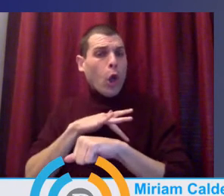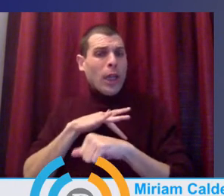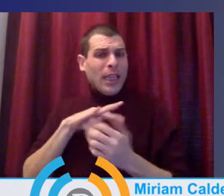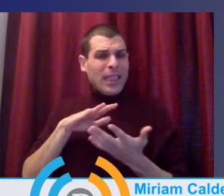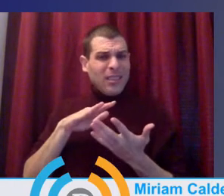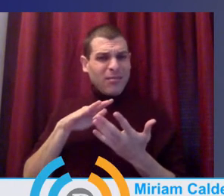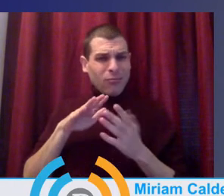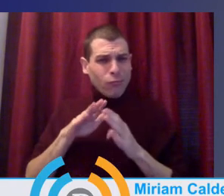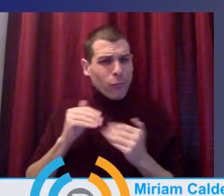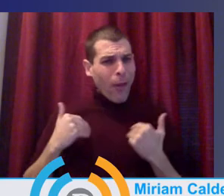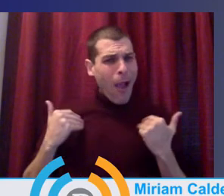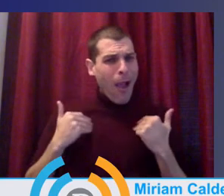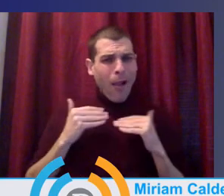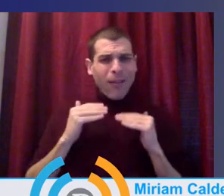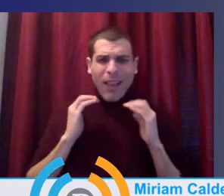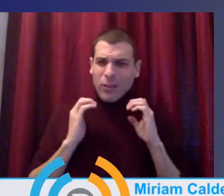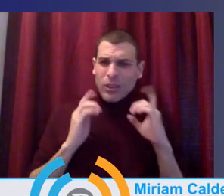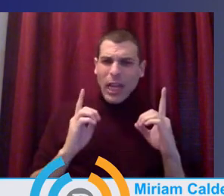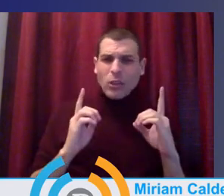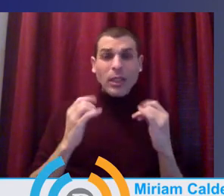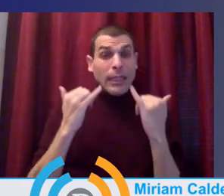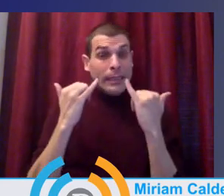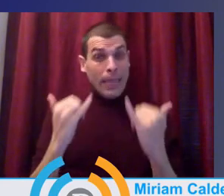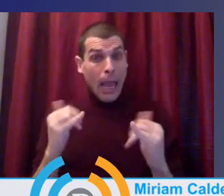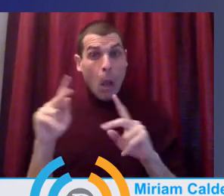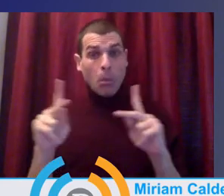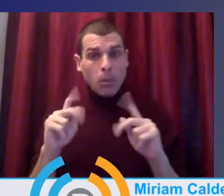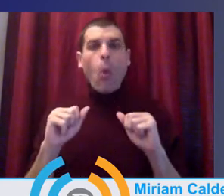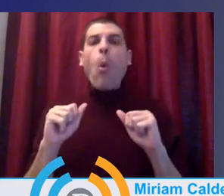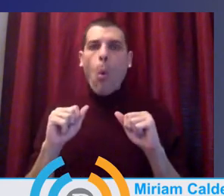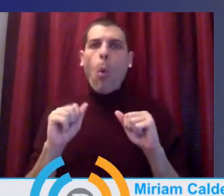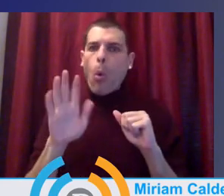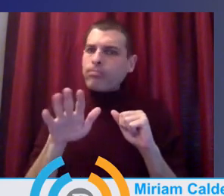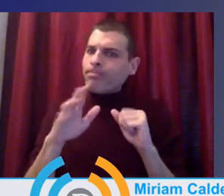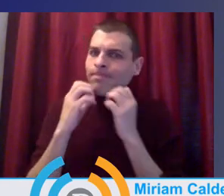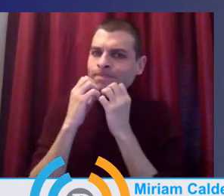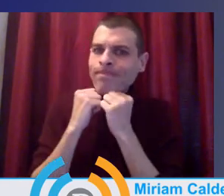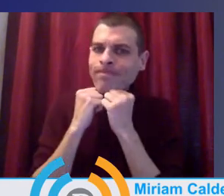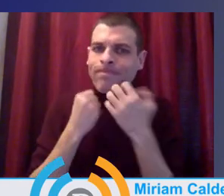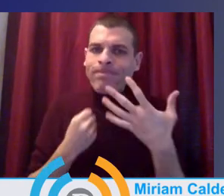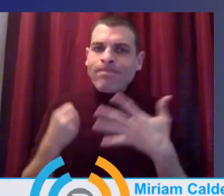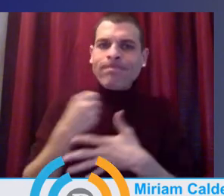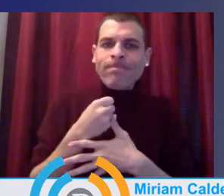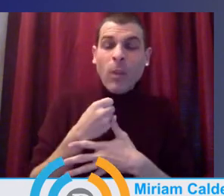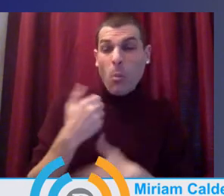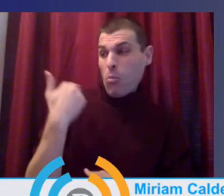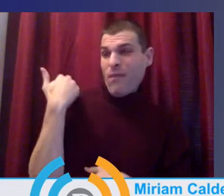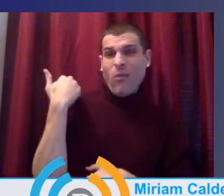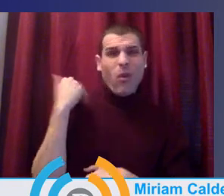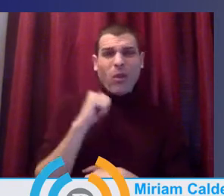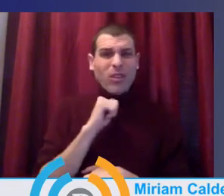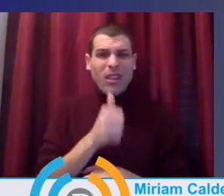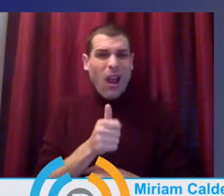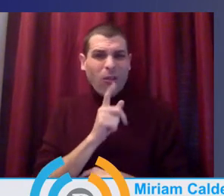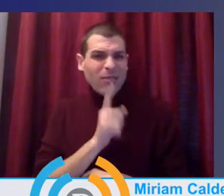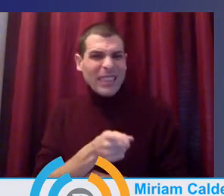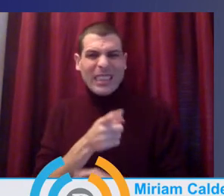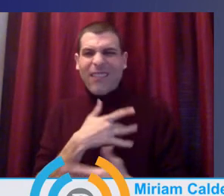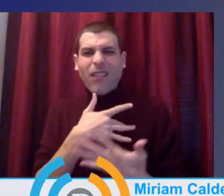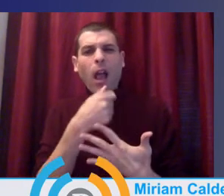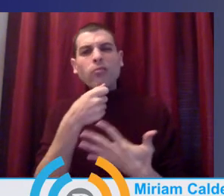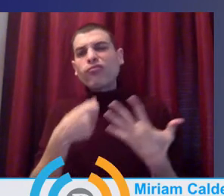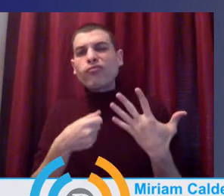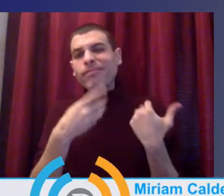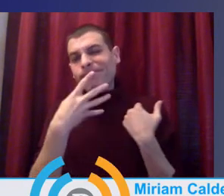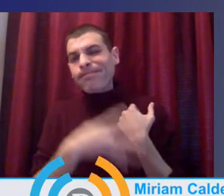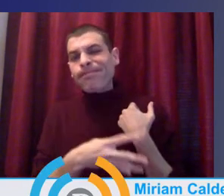prior to the pandemic, we didn't really do enough to respect this workforce, value it, invest. And so the